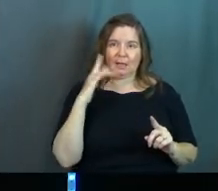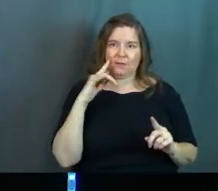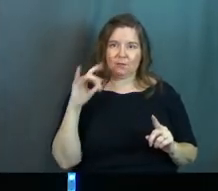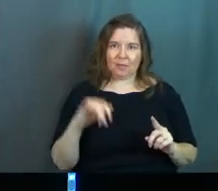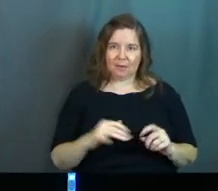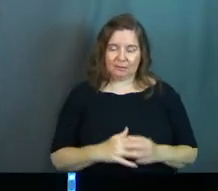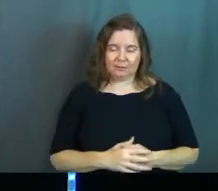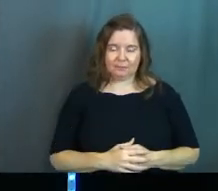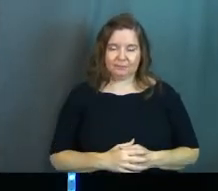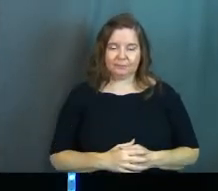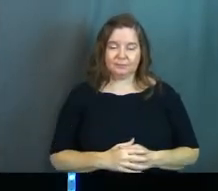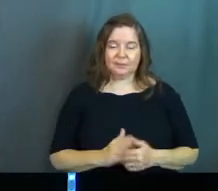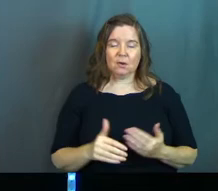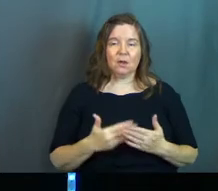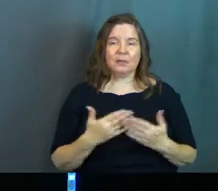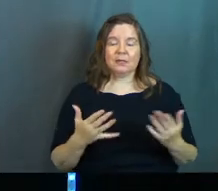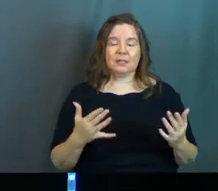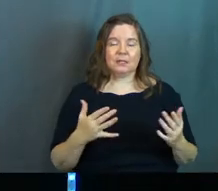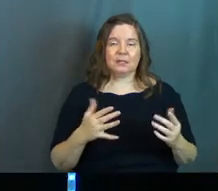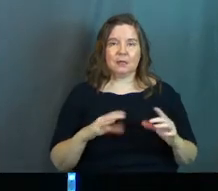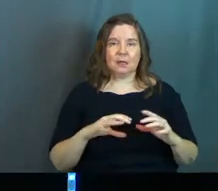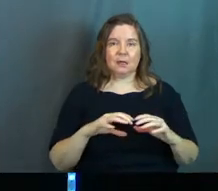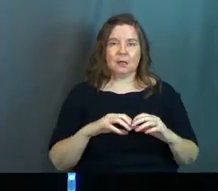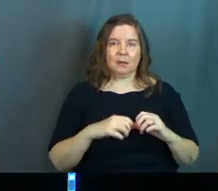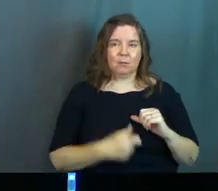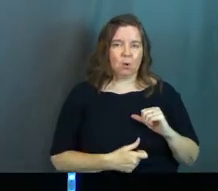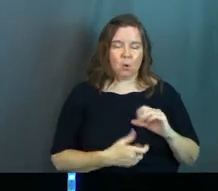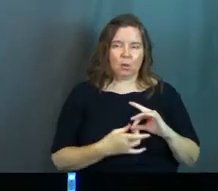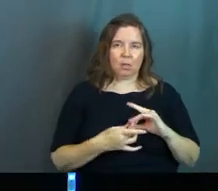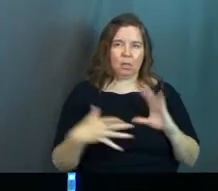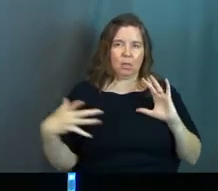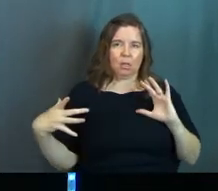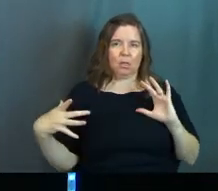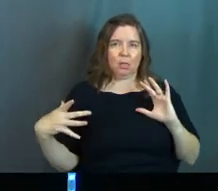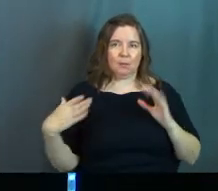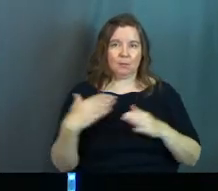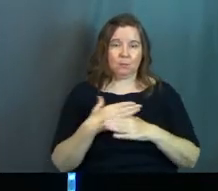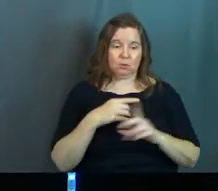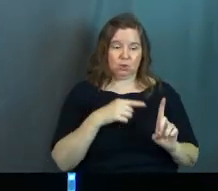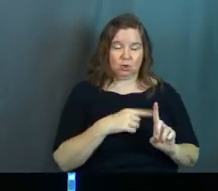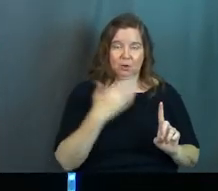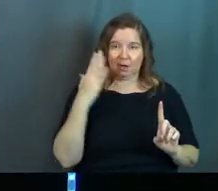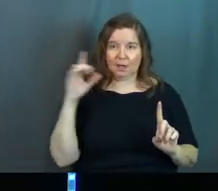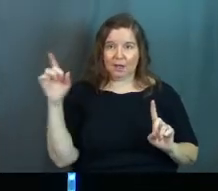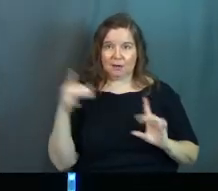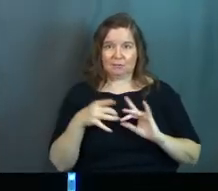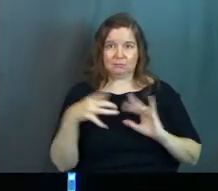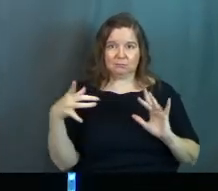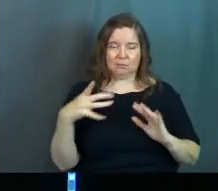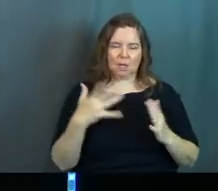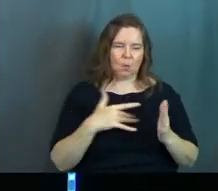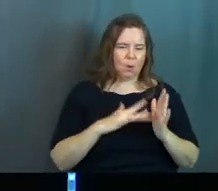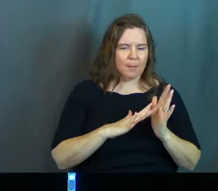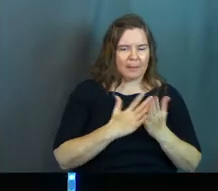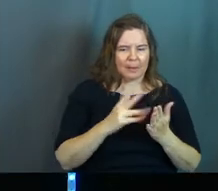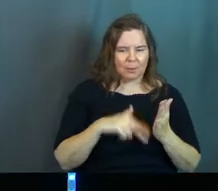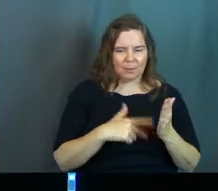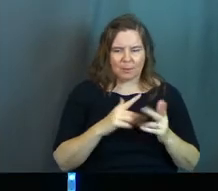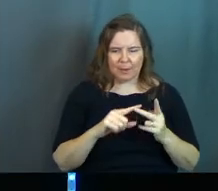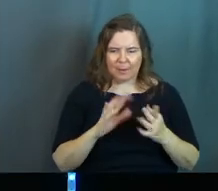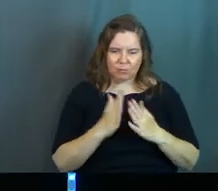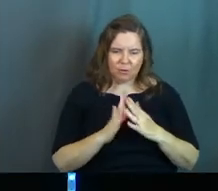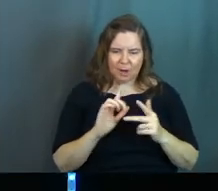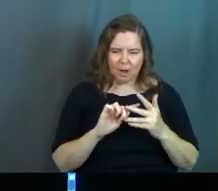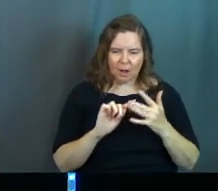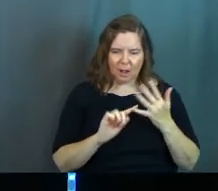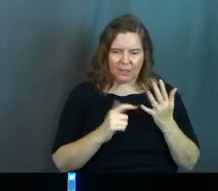God for that. And all these things kind of broke her in God. you see that? And then it was like, well, what about my Bible reading? And what about prayer?